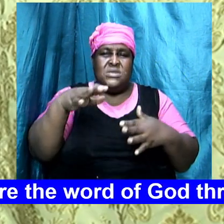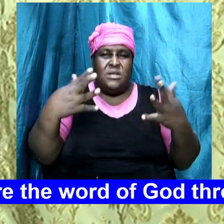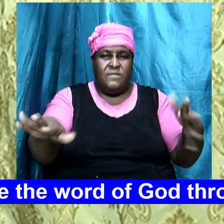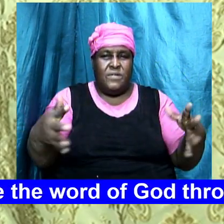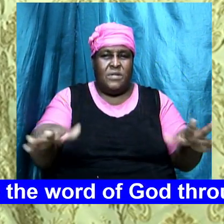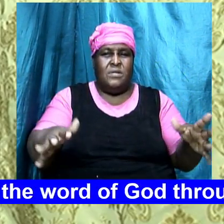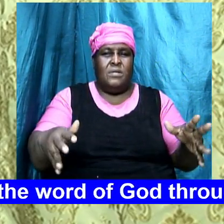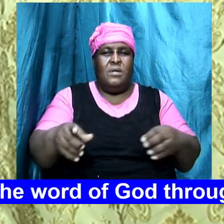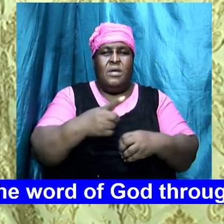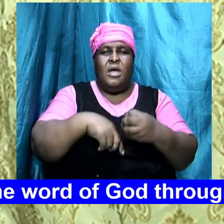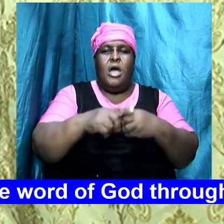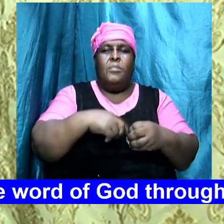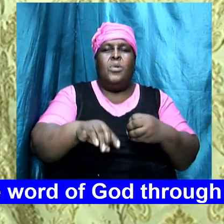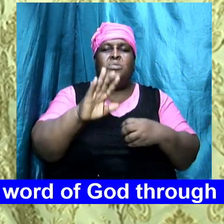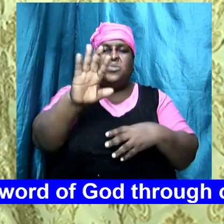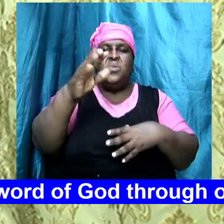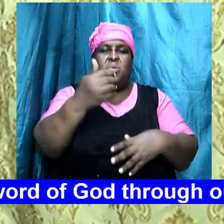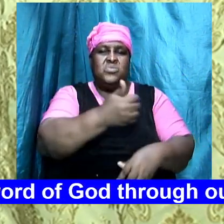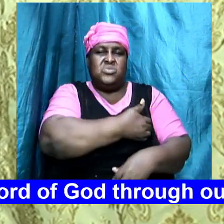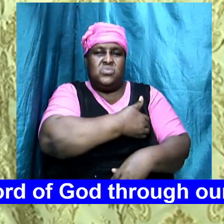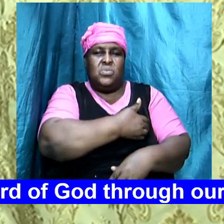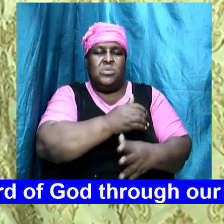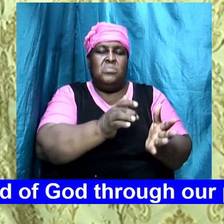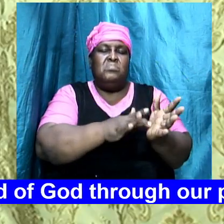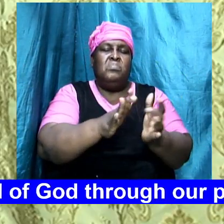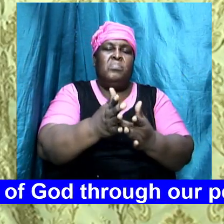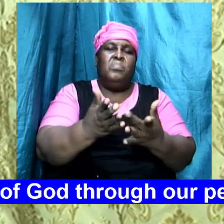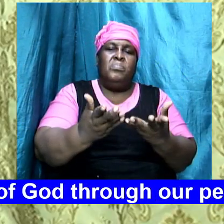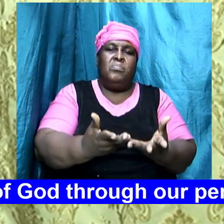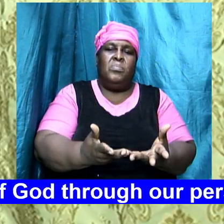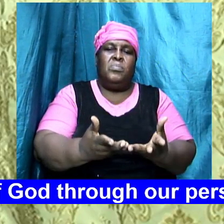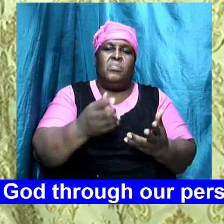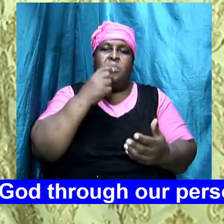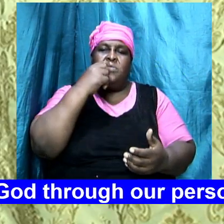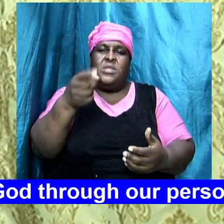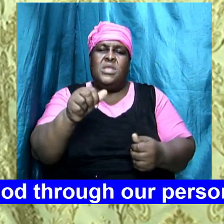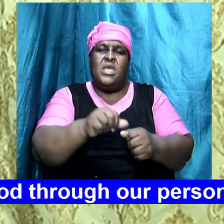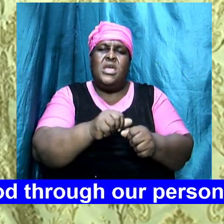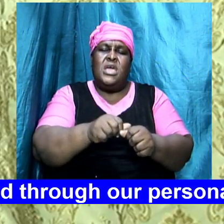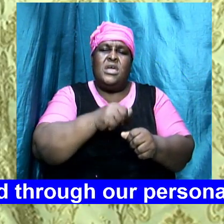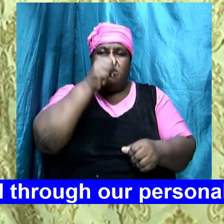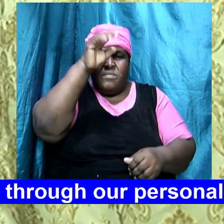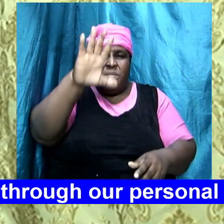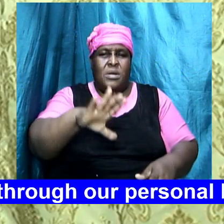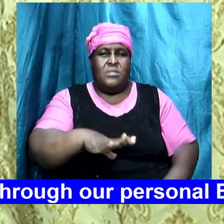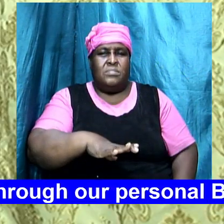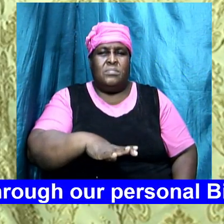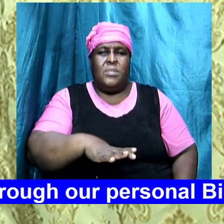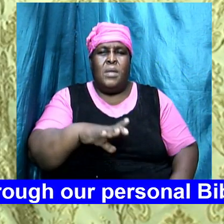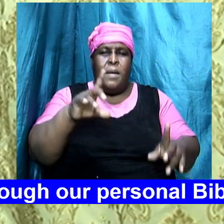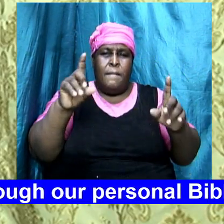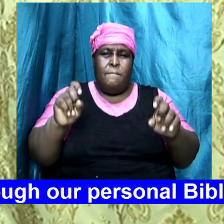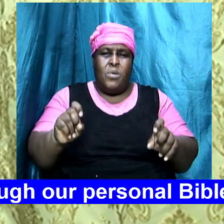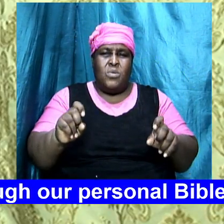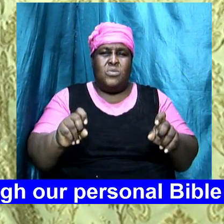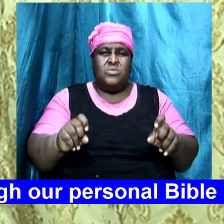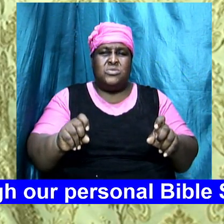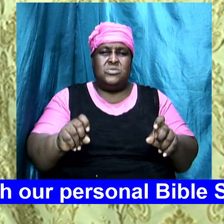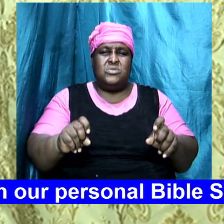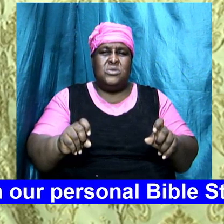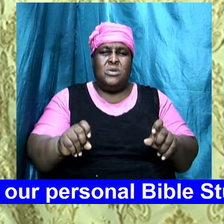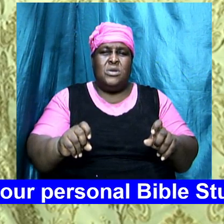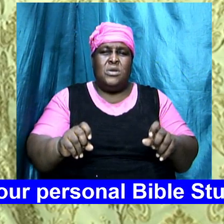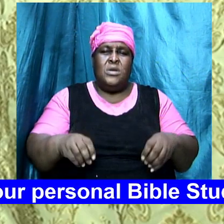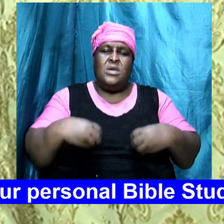it's about your soul and the Bible says that every man must account for his